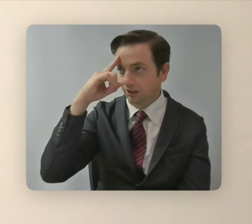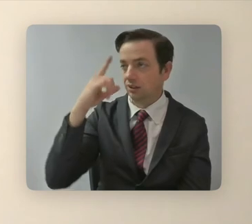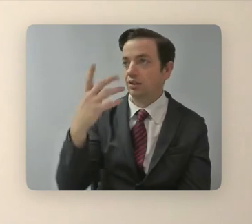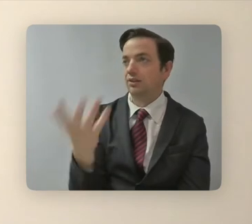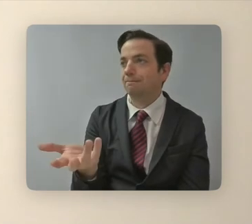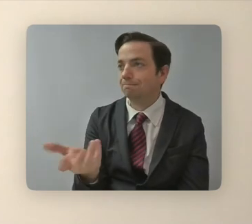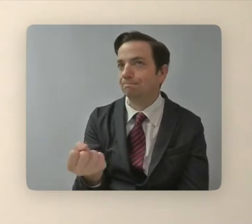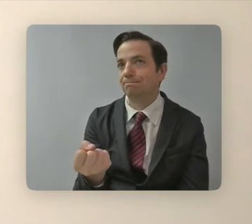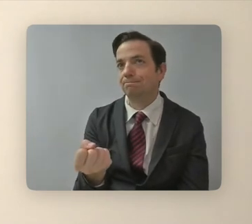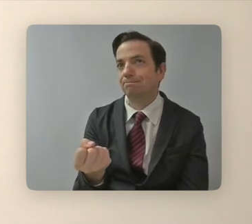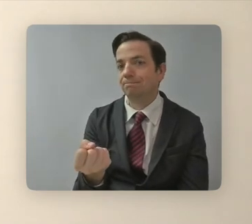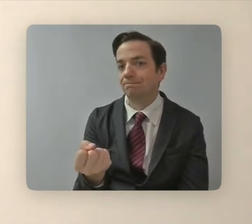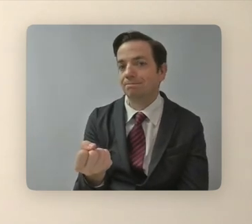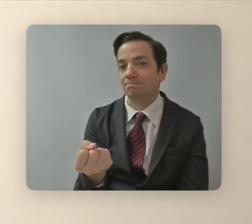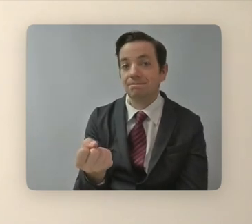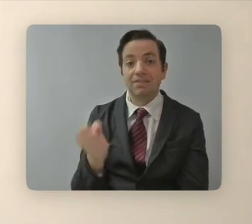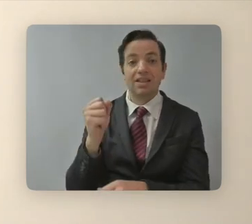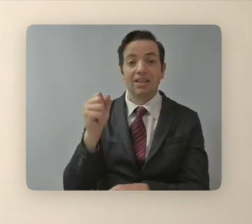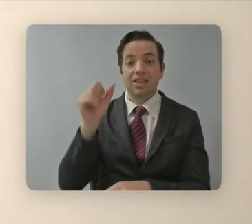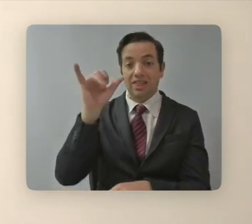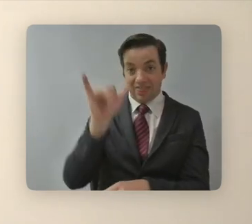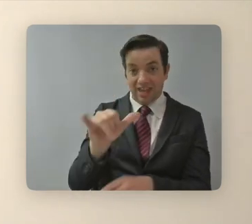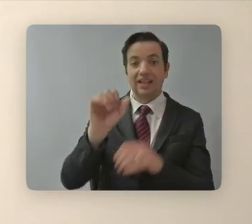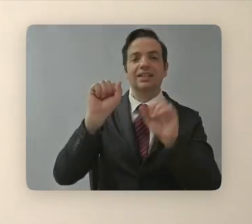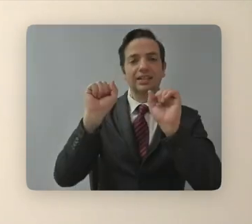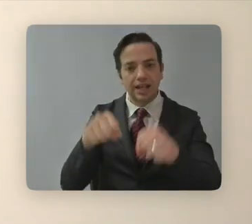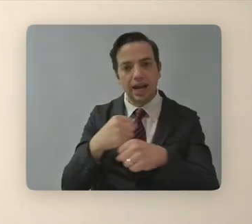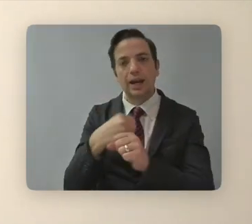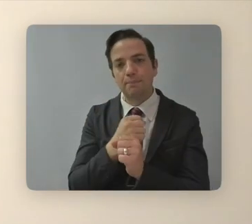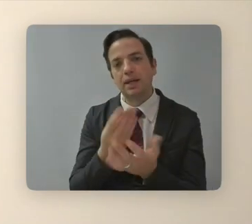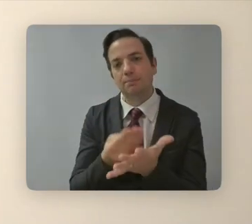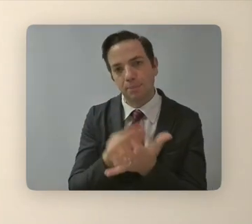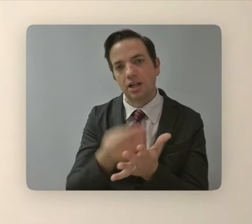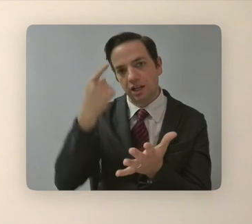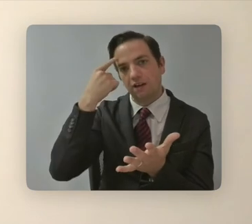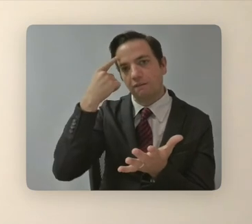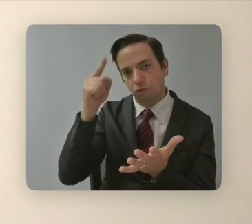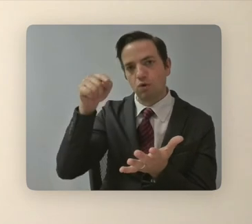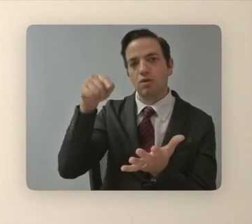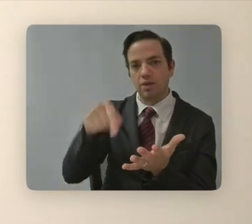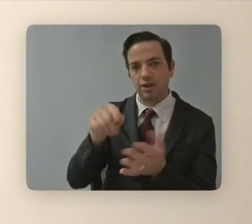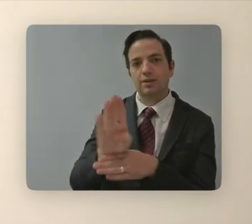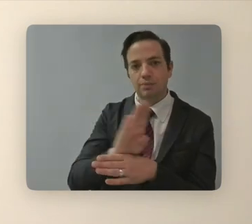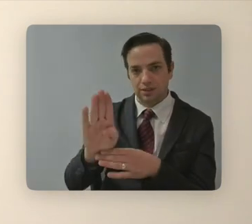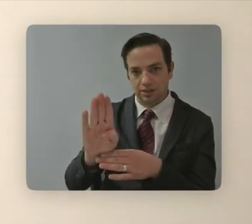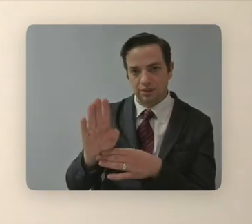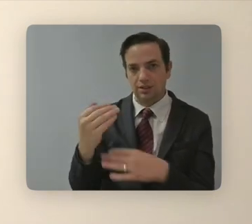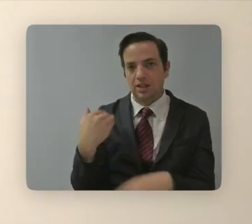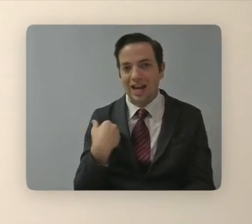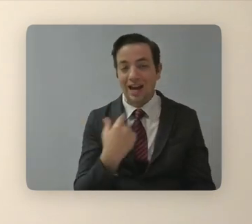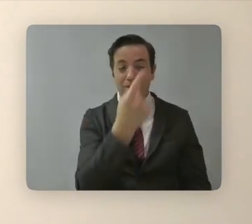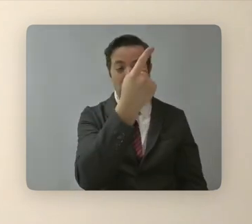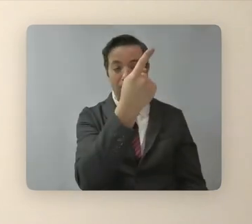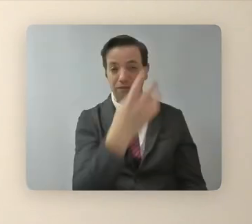um, uh, a money making move. You know what I mean? When, when, you have one in four people living